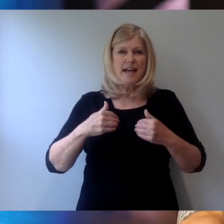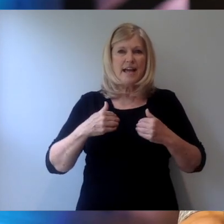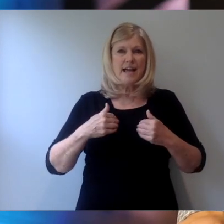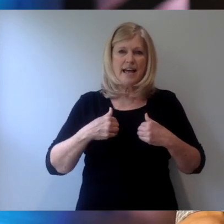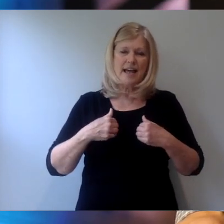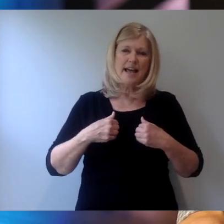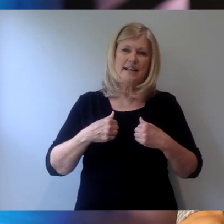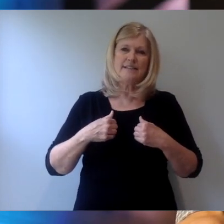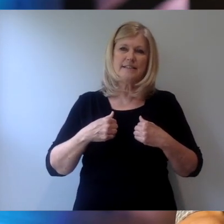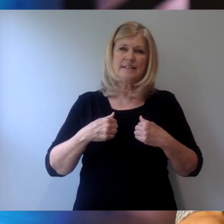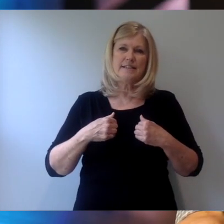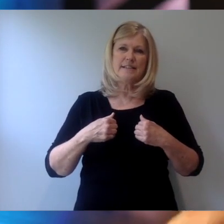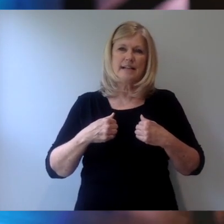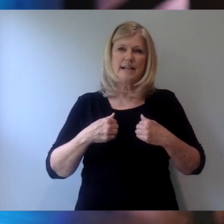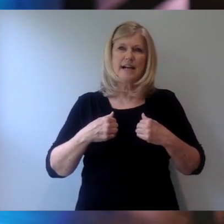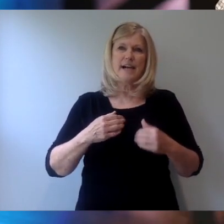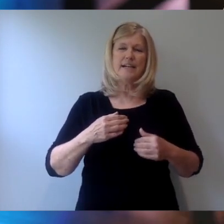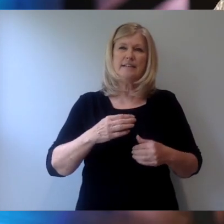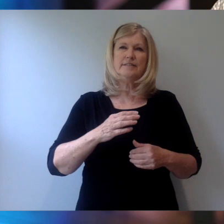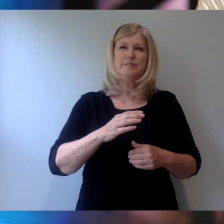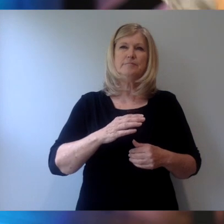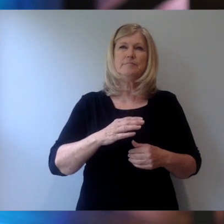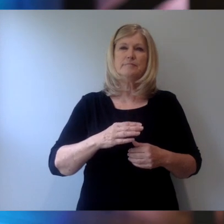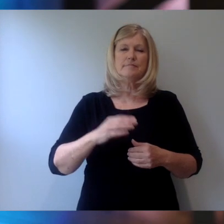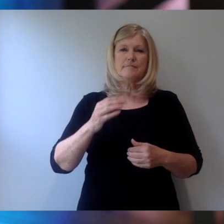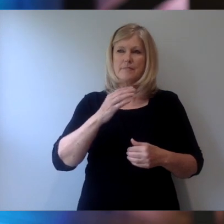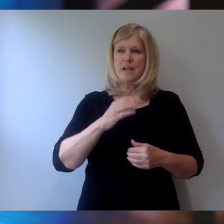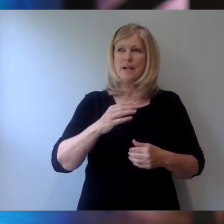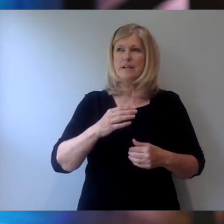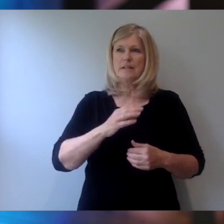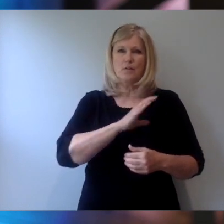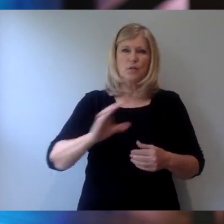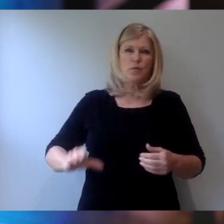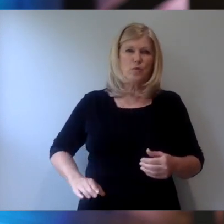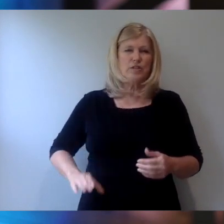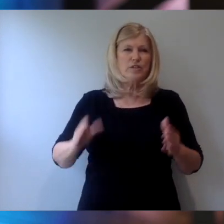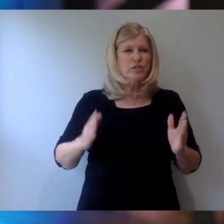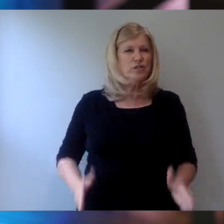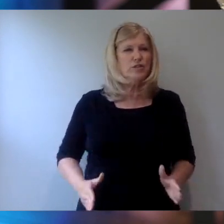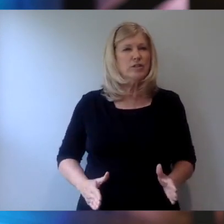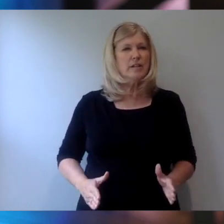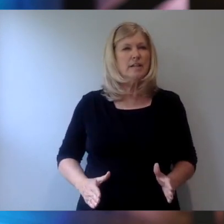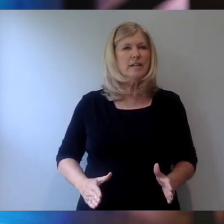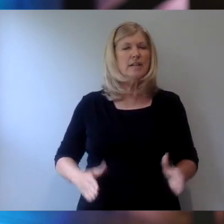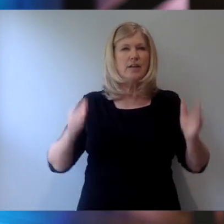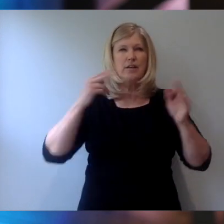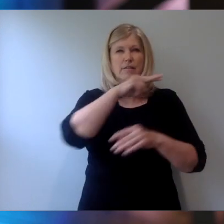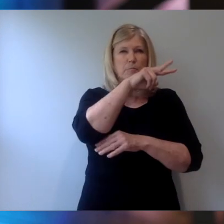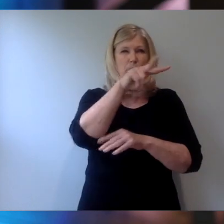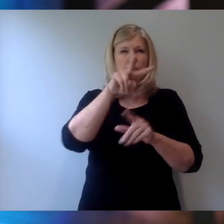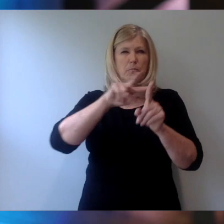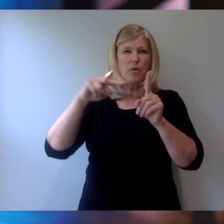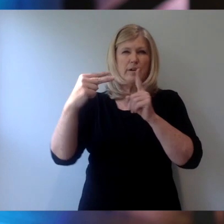and an evangelistic thrust. us live this way so that outsiders see that you live